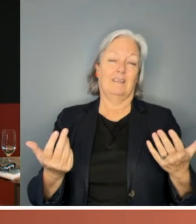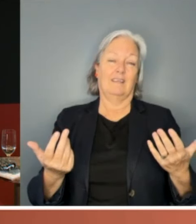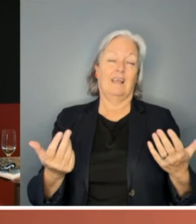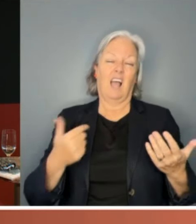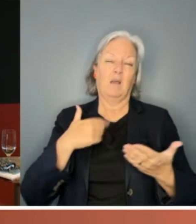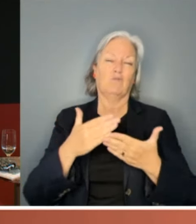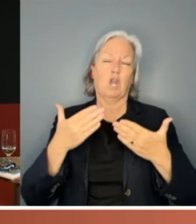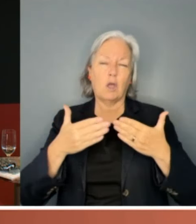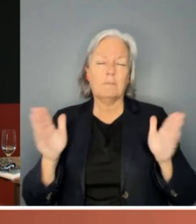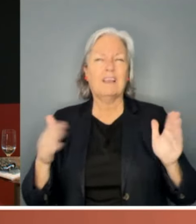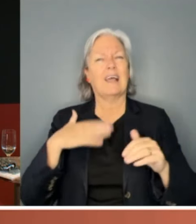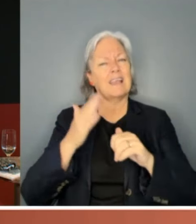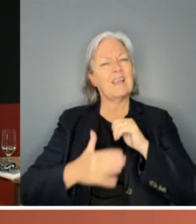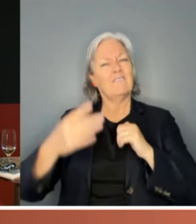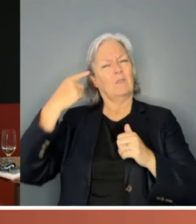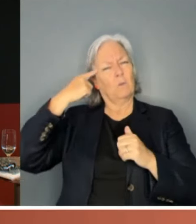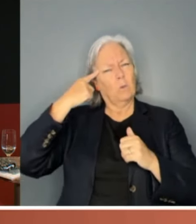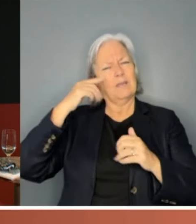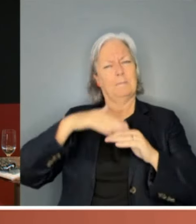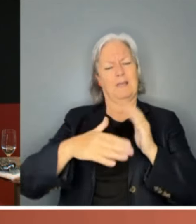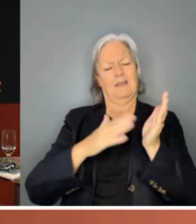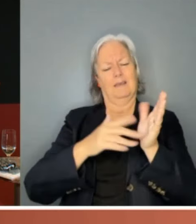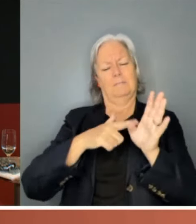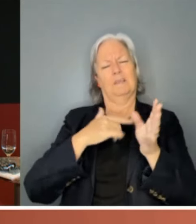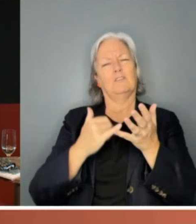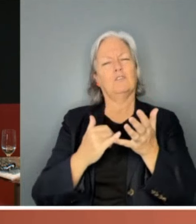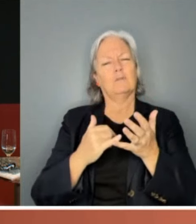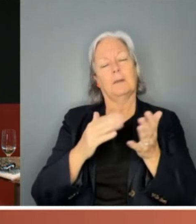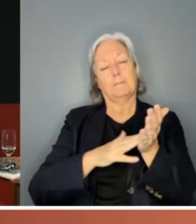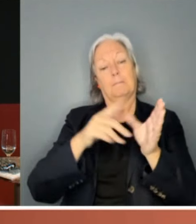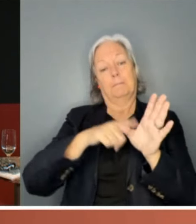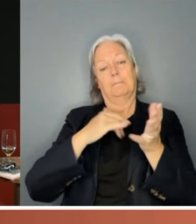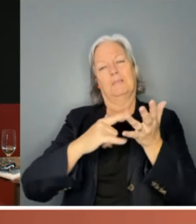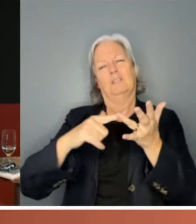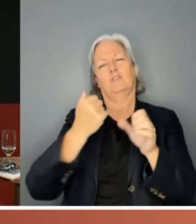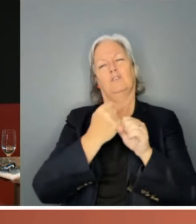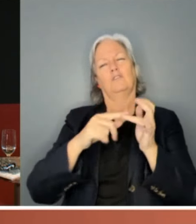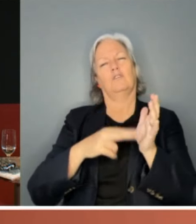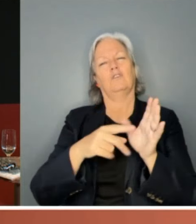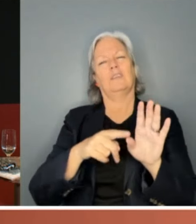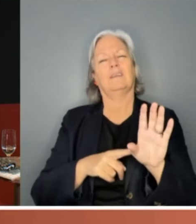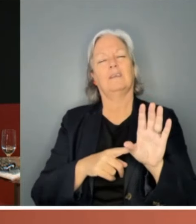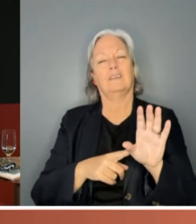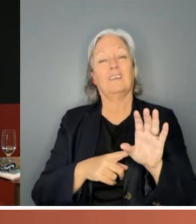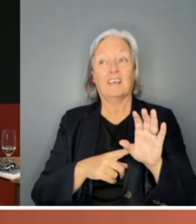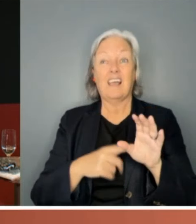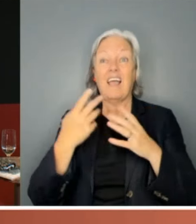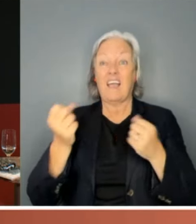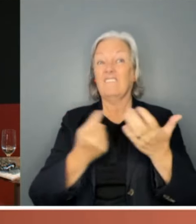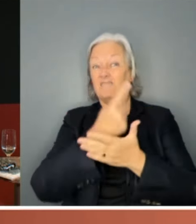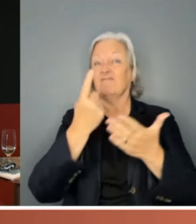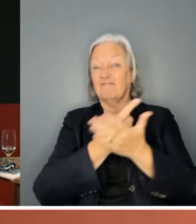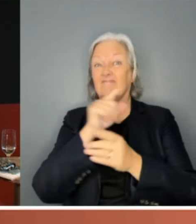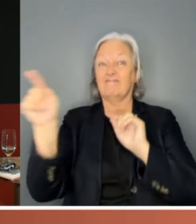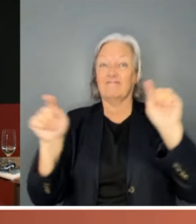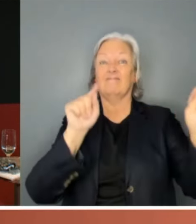hadn't really thought about misogyny. But there's many times it's out there. So, I guess I've just